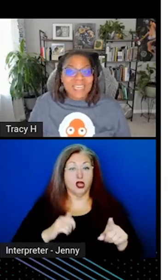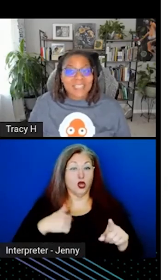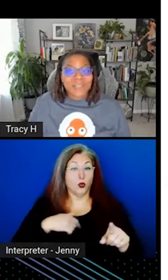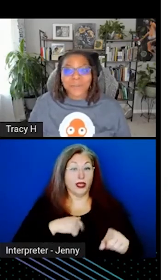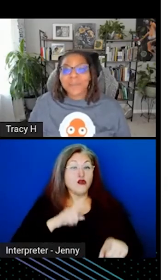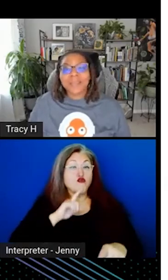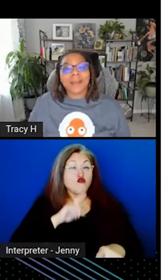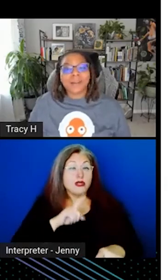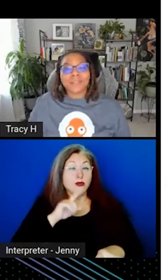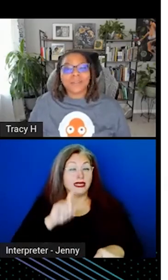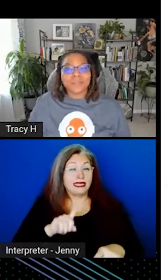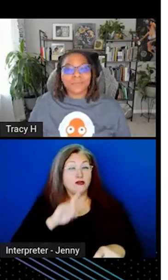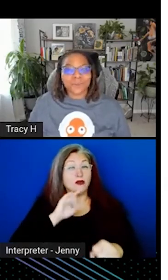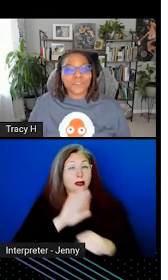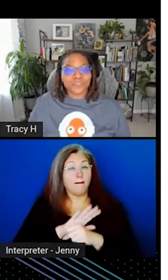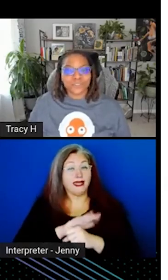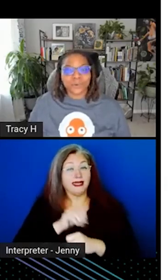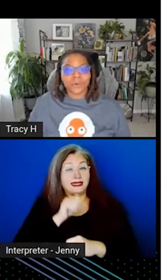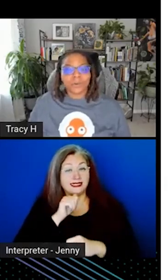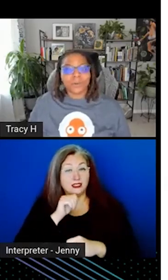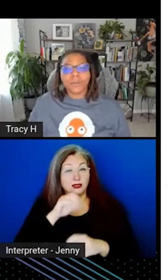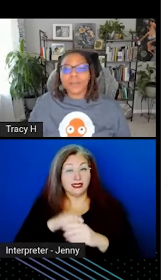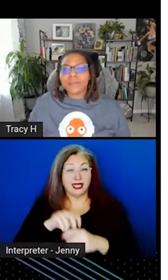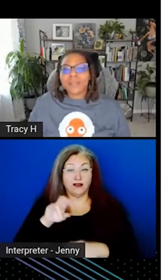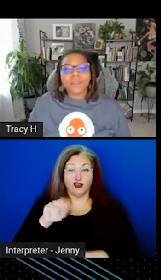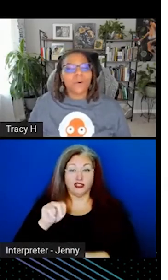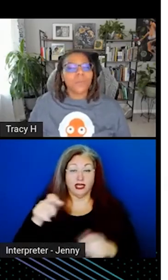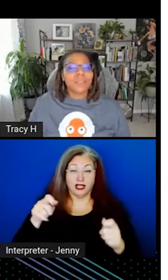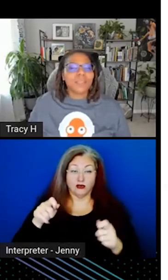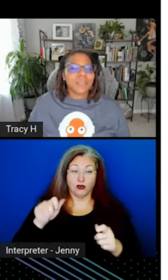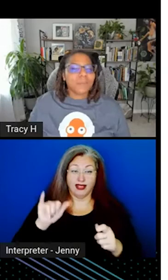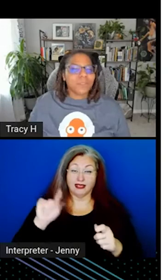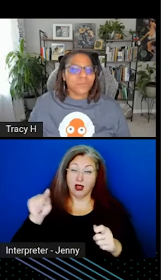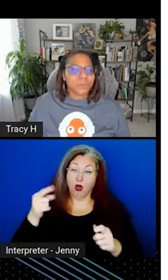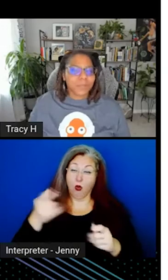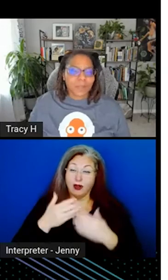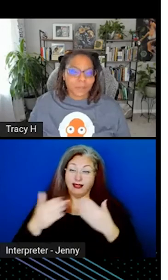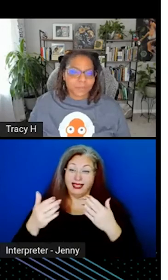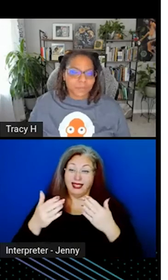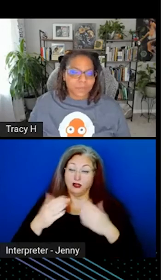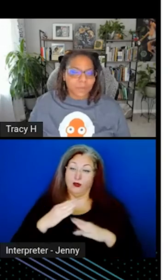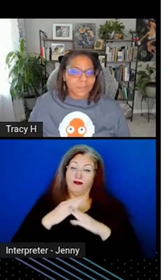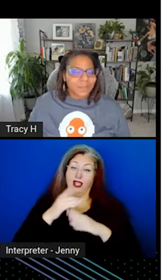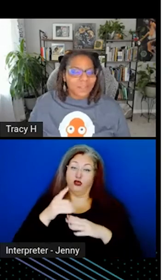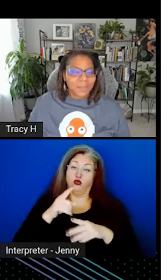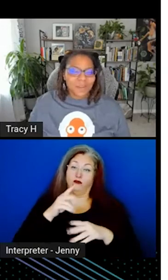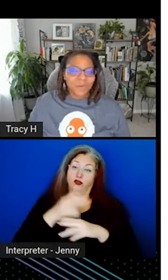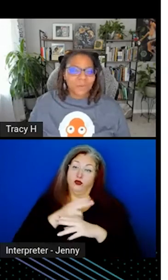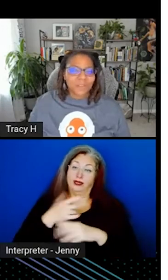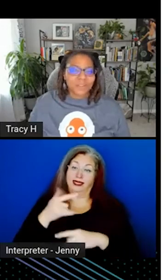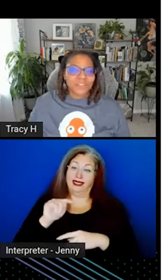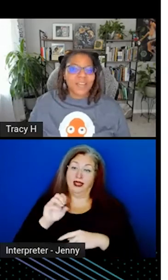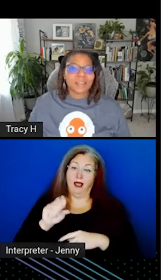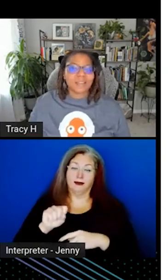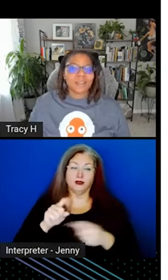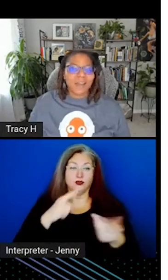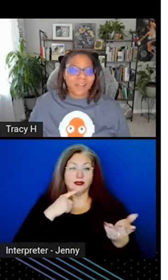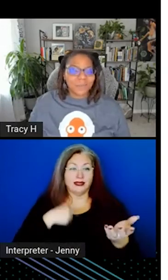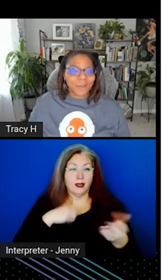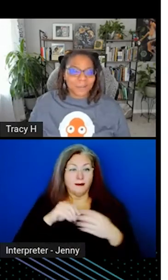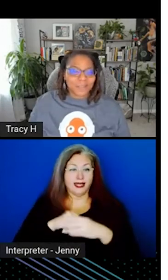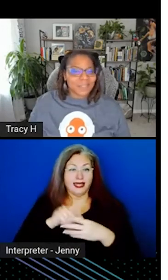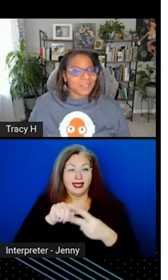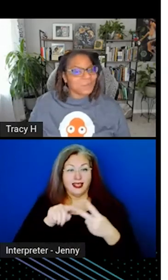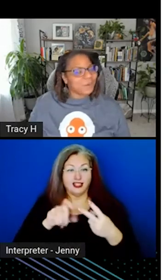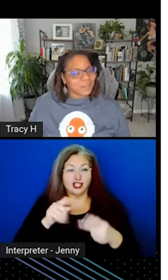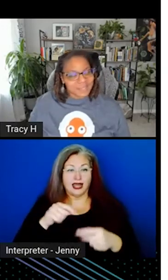need to commit our secrets in version control? Is that the only thing keeping you from GitOps? Let me know in one of the chats. Either